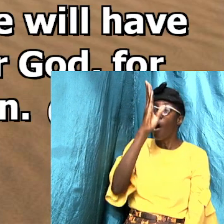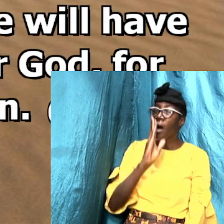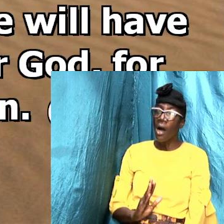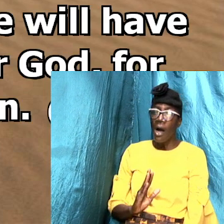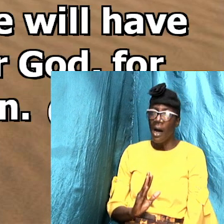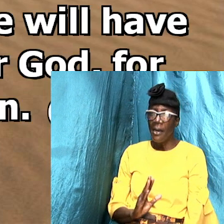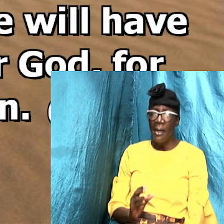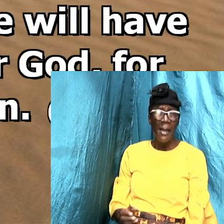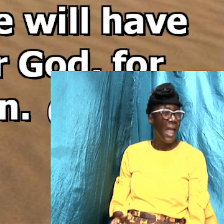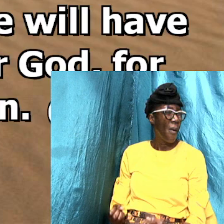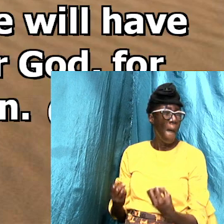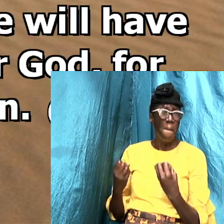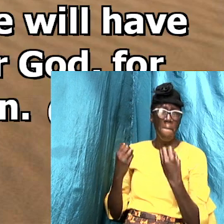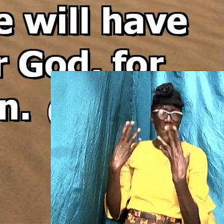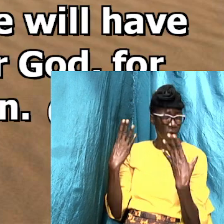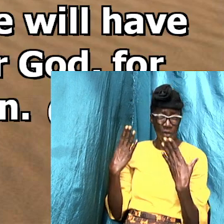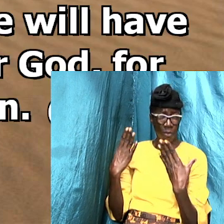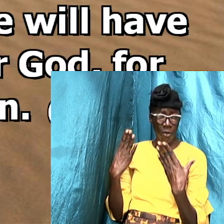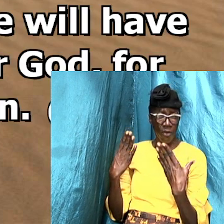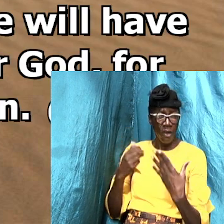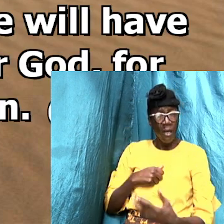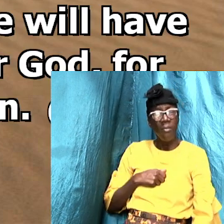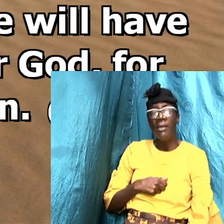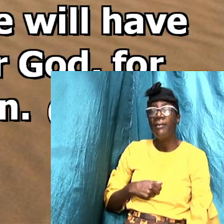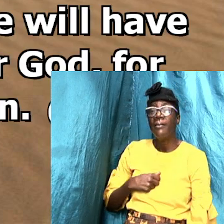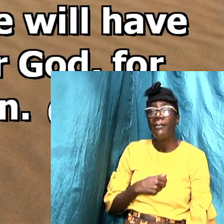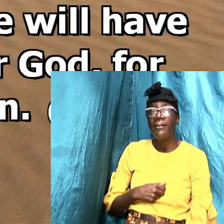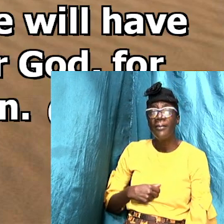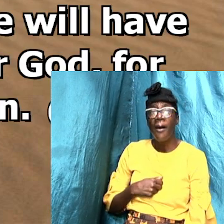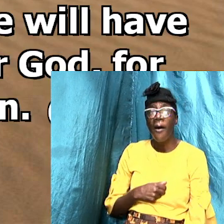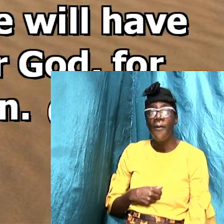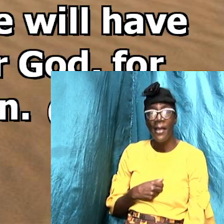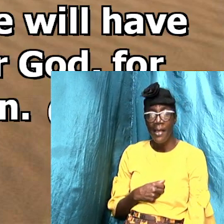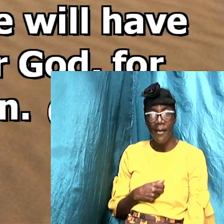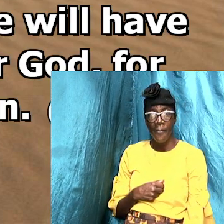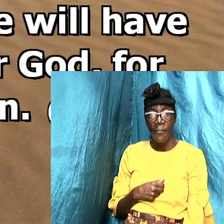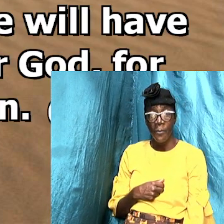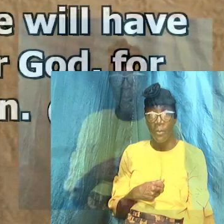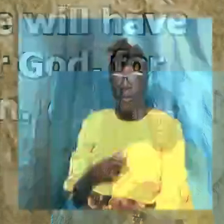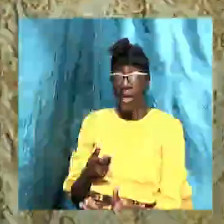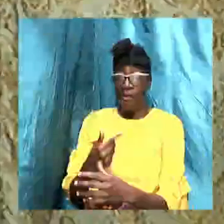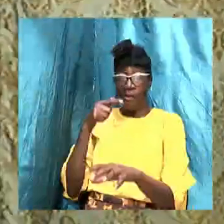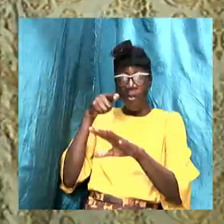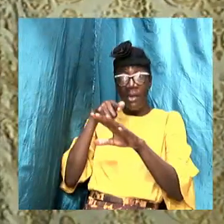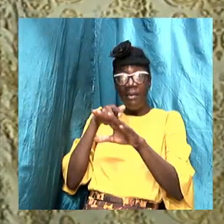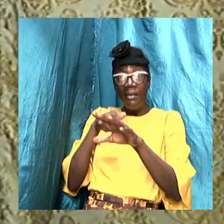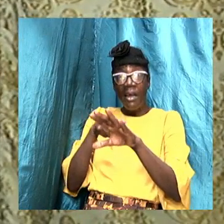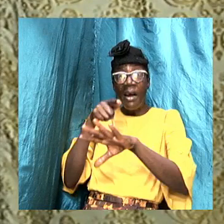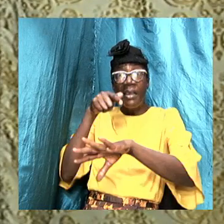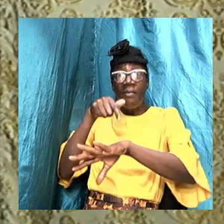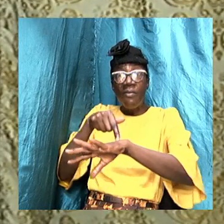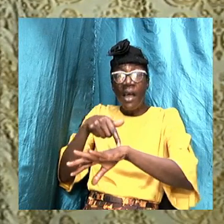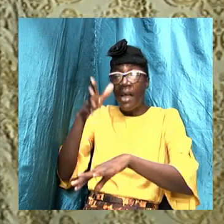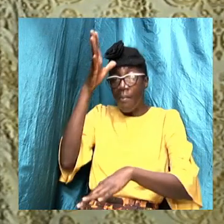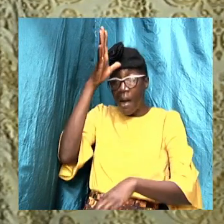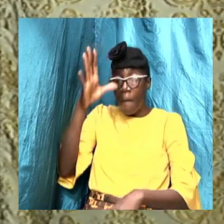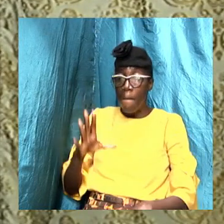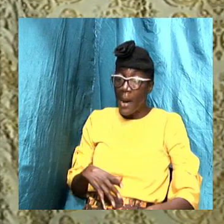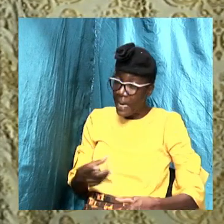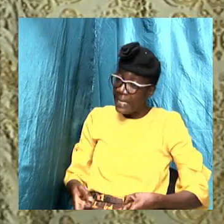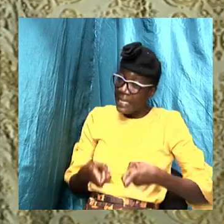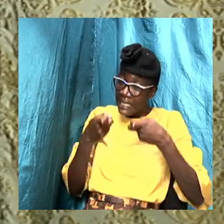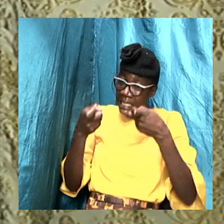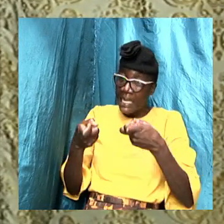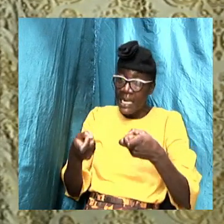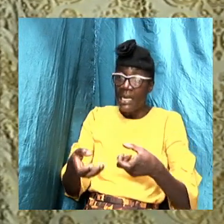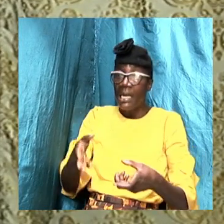he will abundantly pardon. So from the beginning of time, from ever since man's sin, you